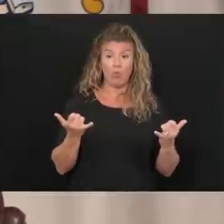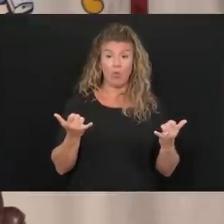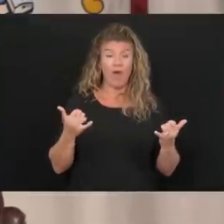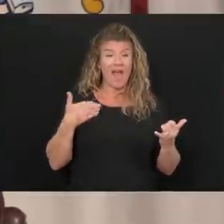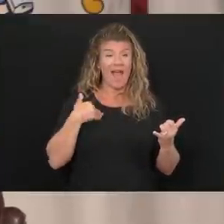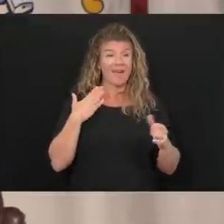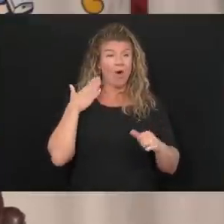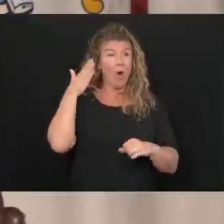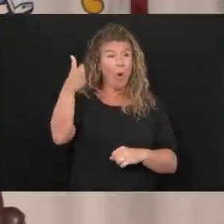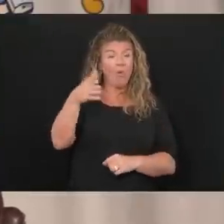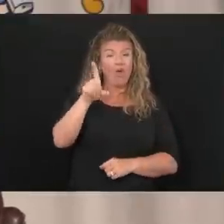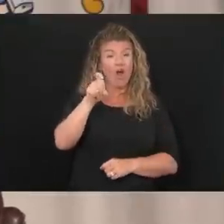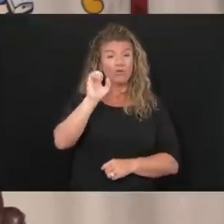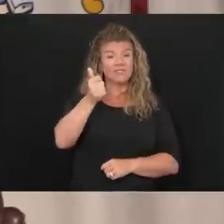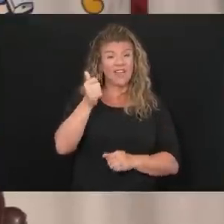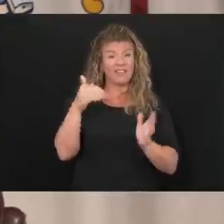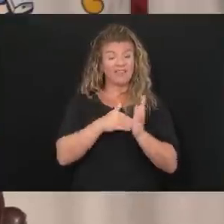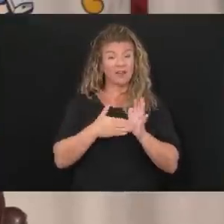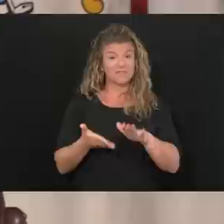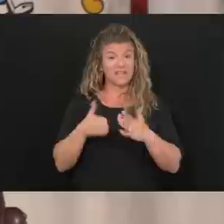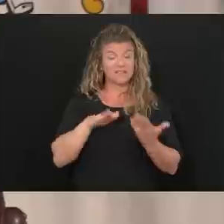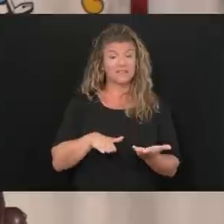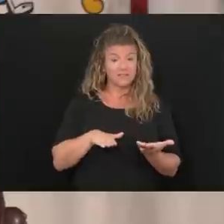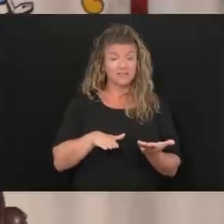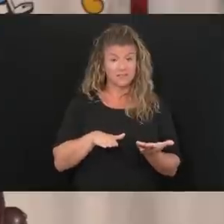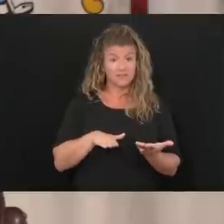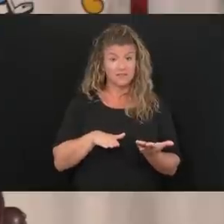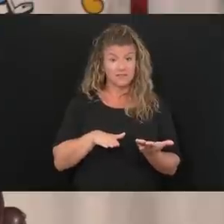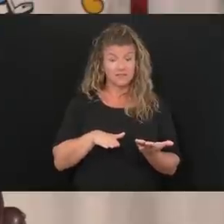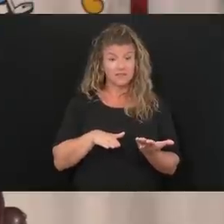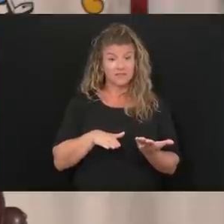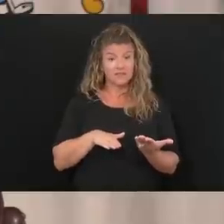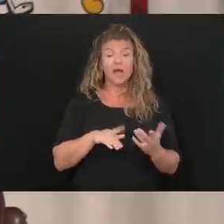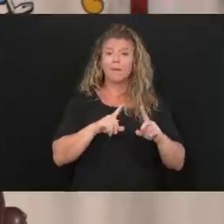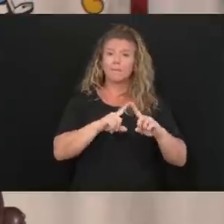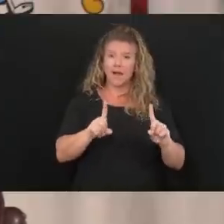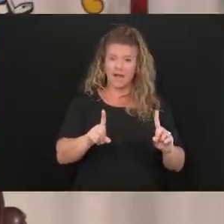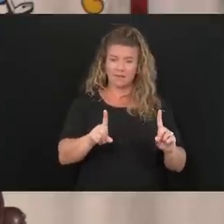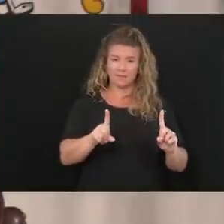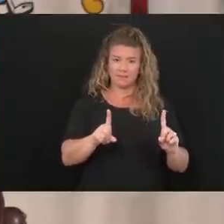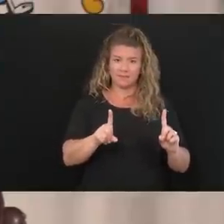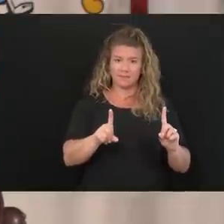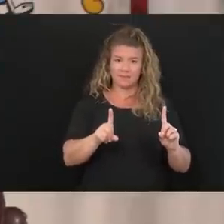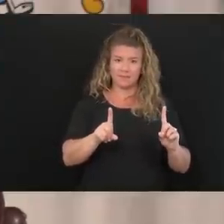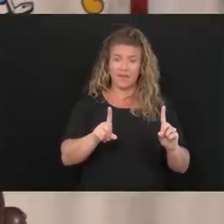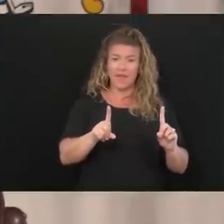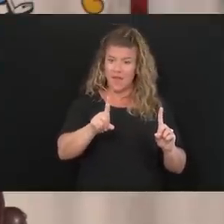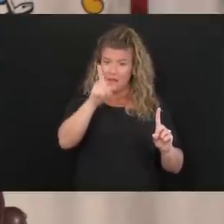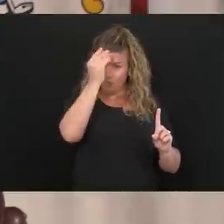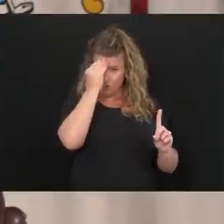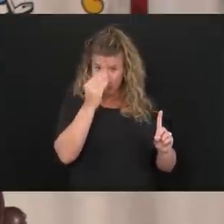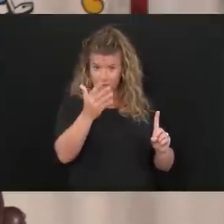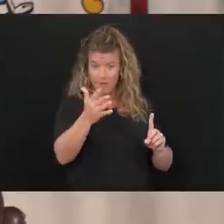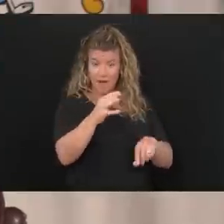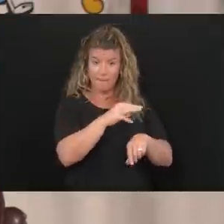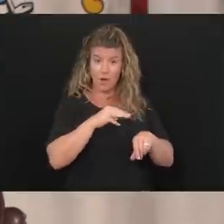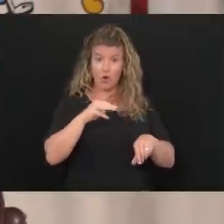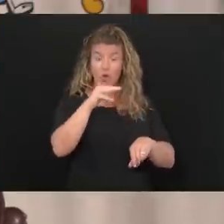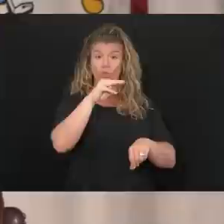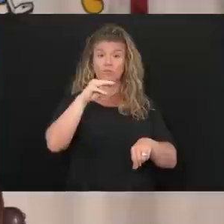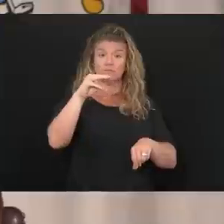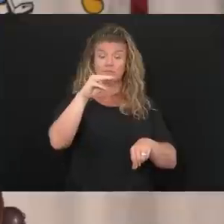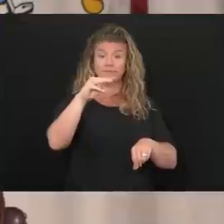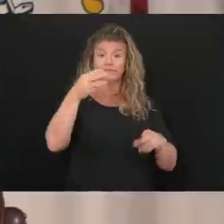of 110,000 deaths in the country, but let me tell you about a miracle that has happened